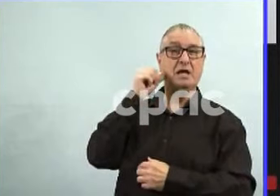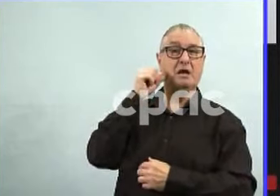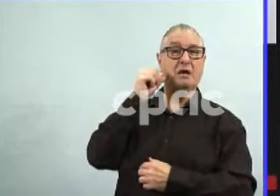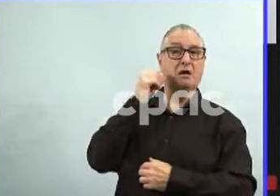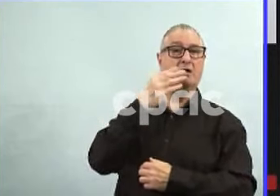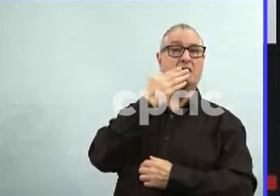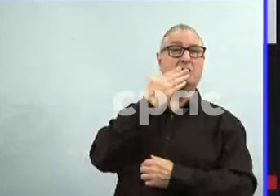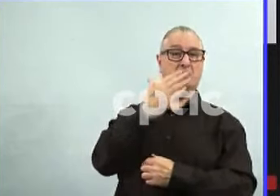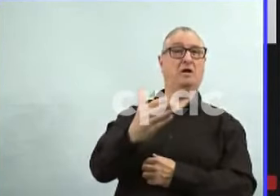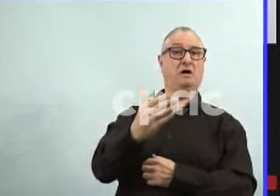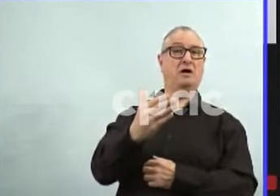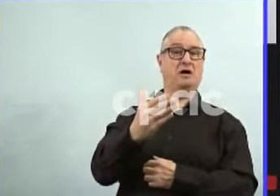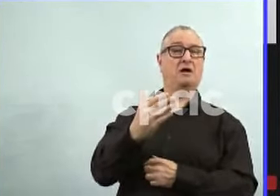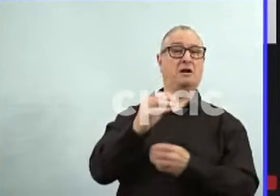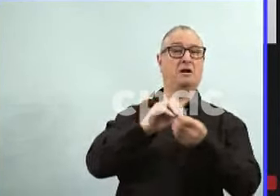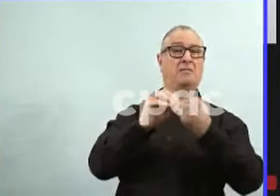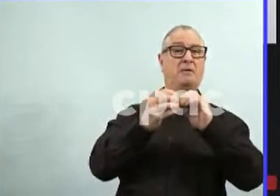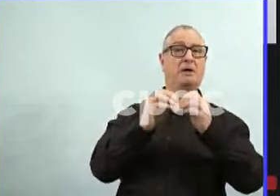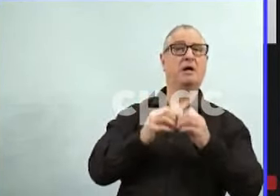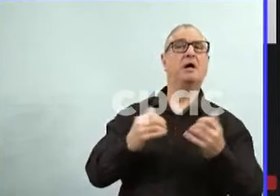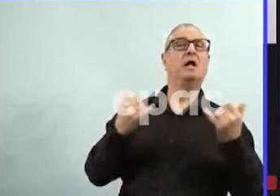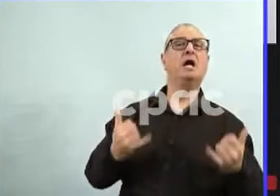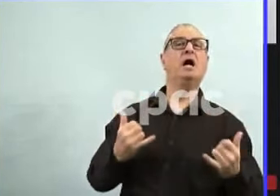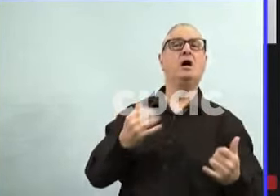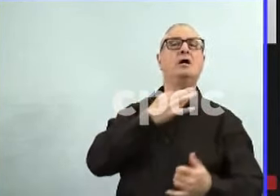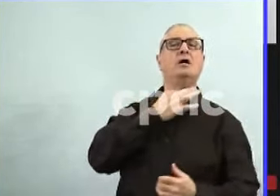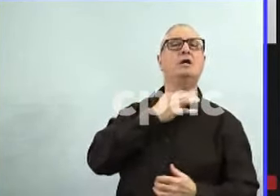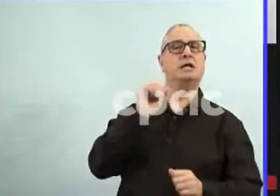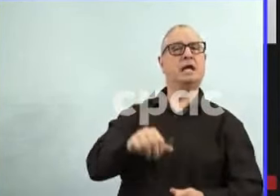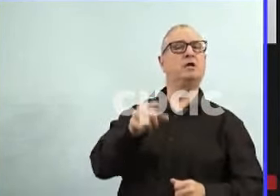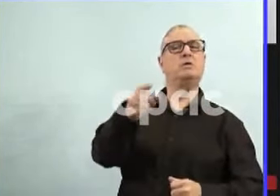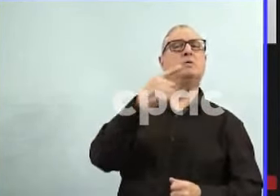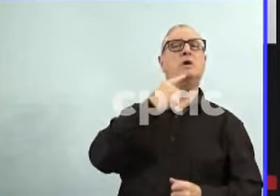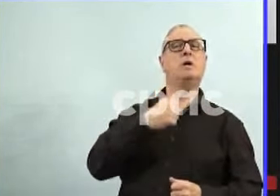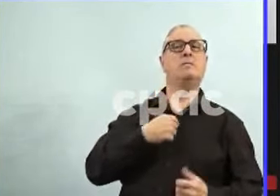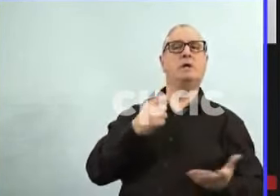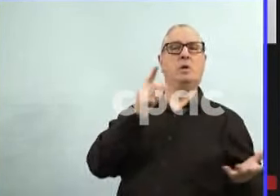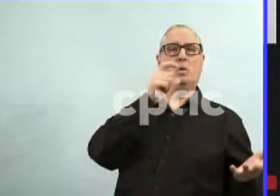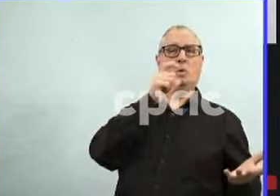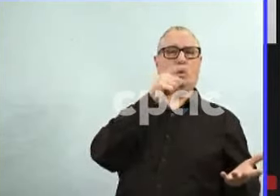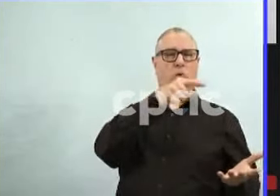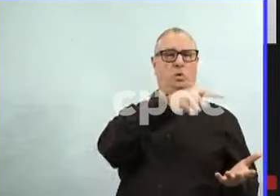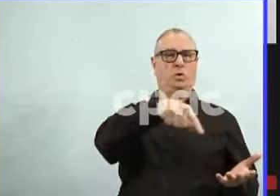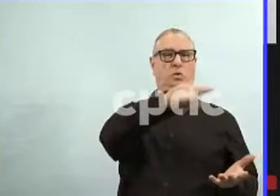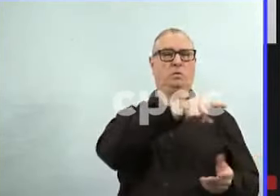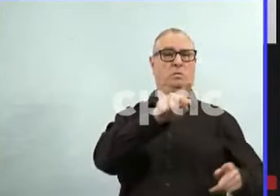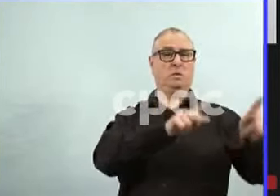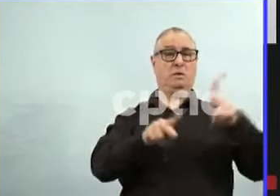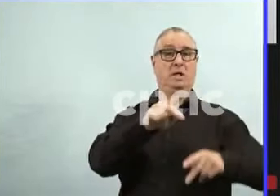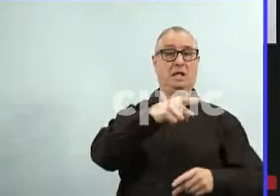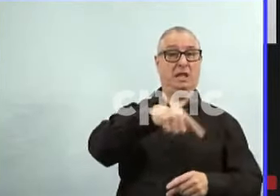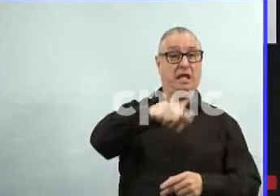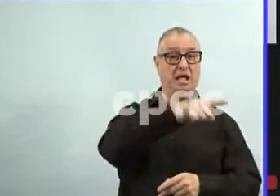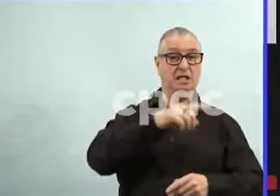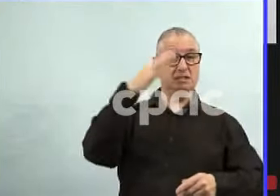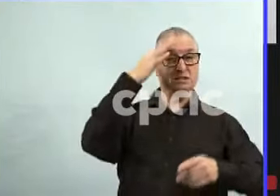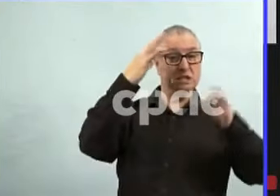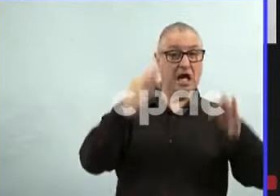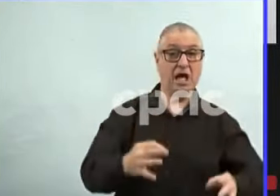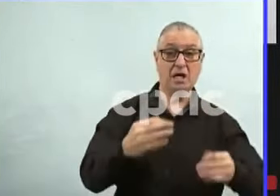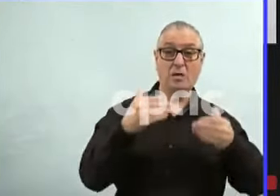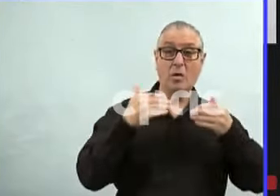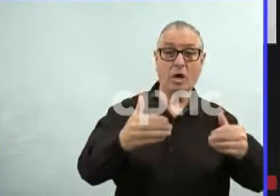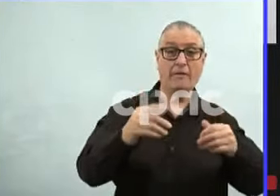pandemic. Could you maybe give us a snapshot of who these people are that are choosing to get first doses at this time and